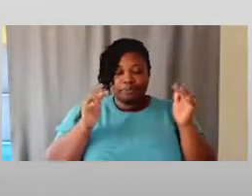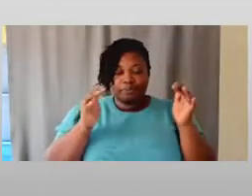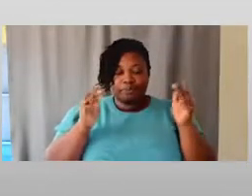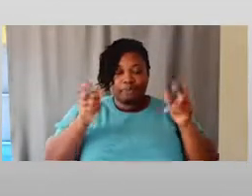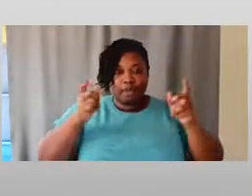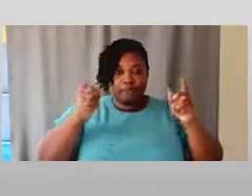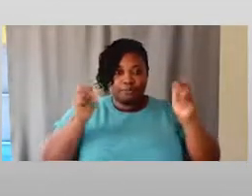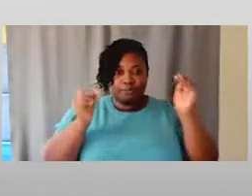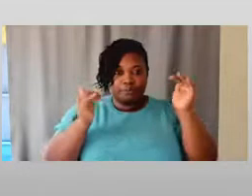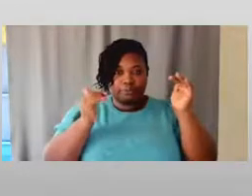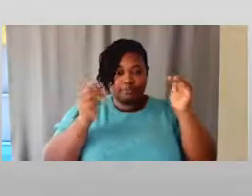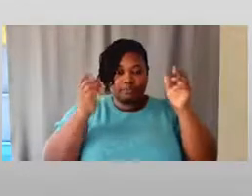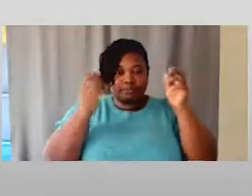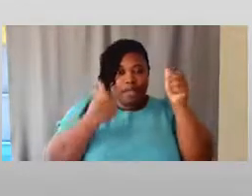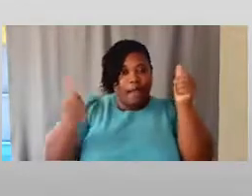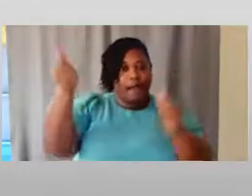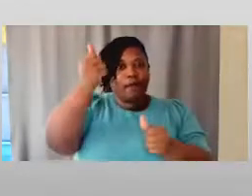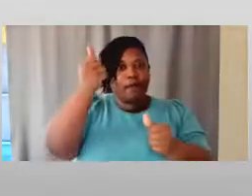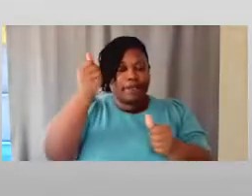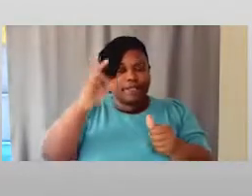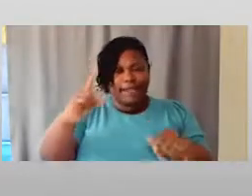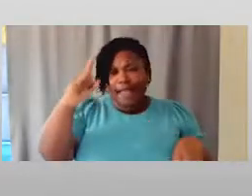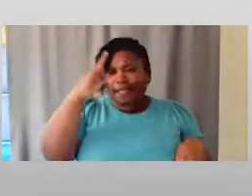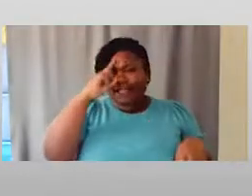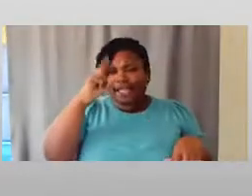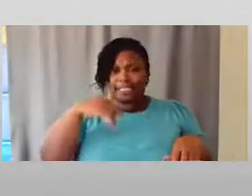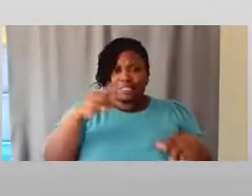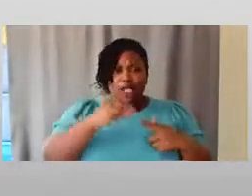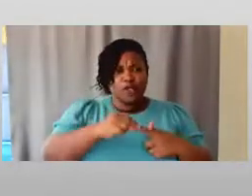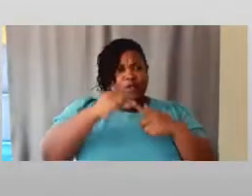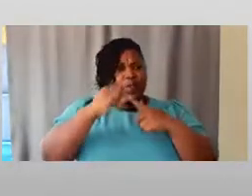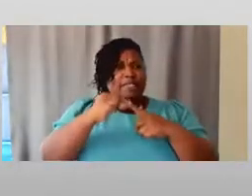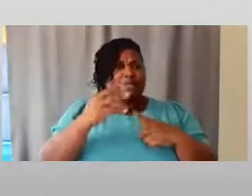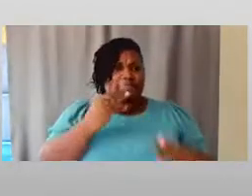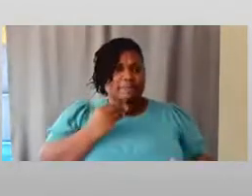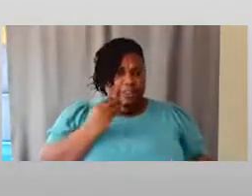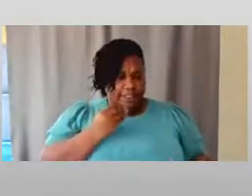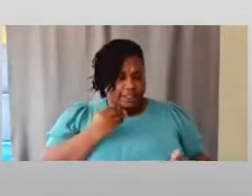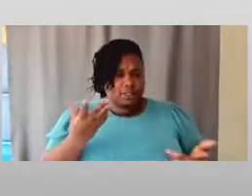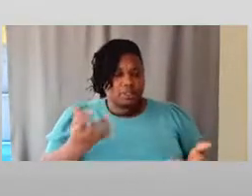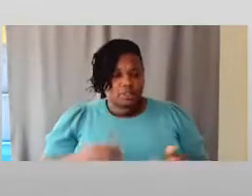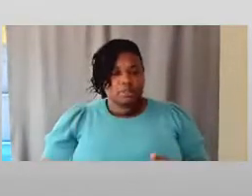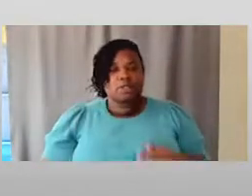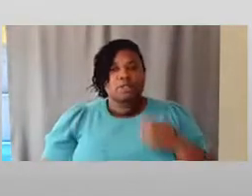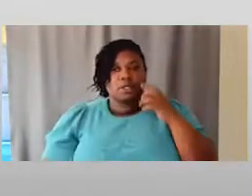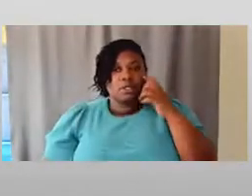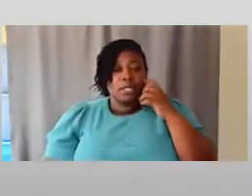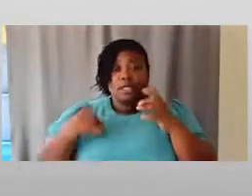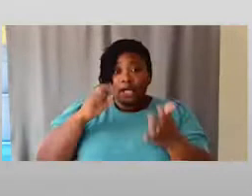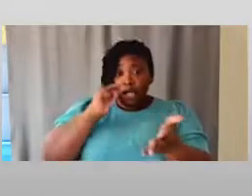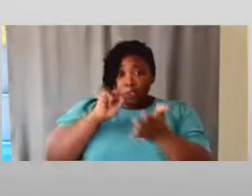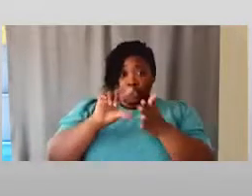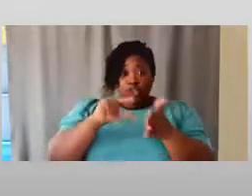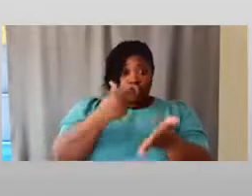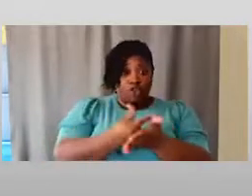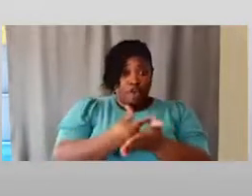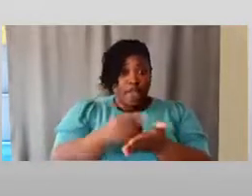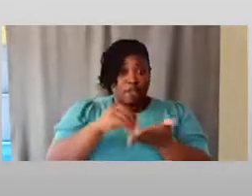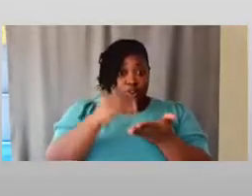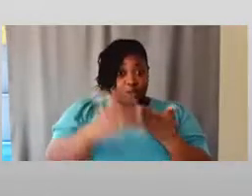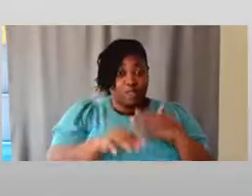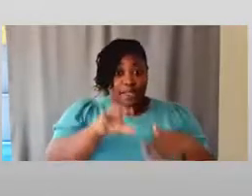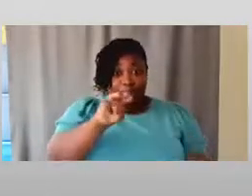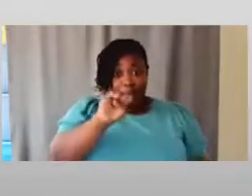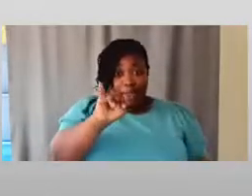it's a sort of a unique experience. And that I noticed that as a grad student at MIT, I actually